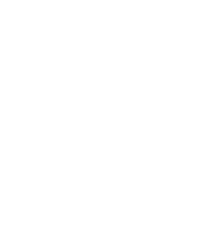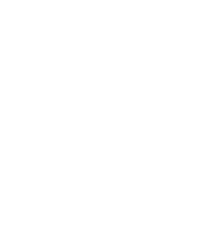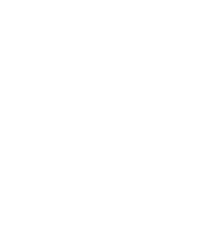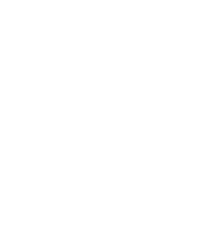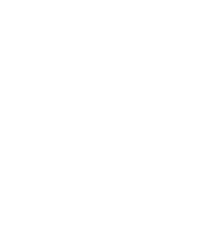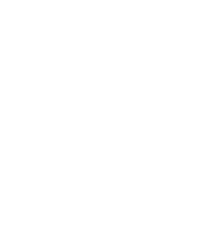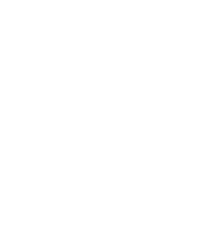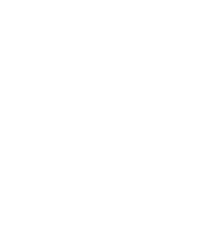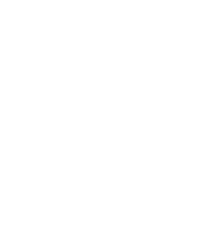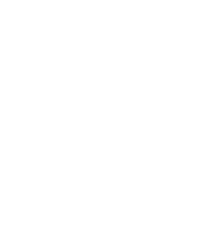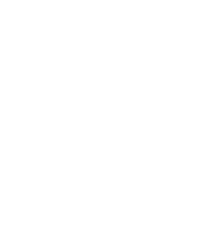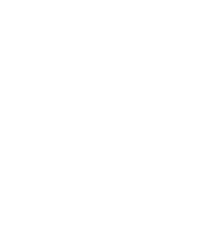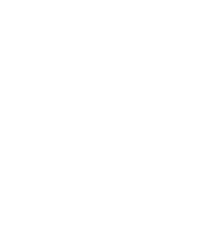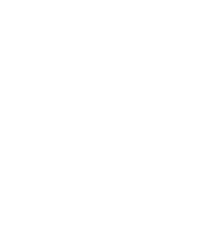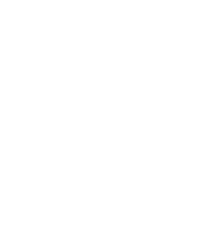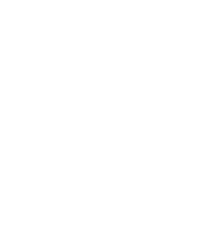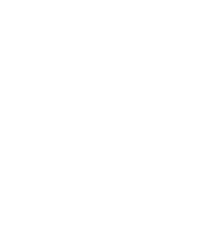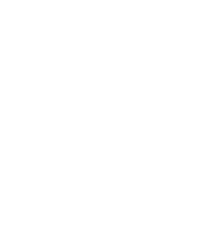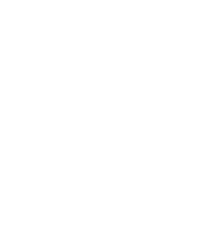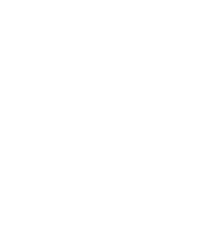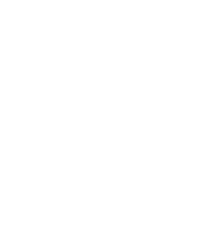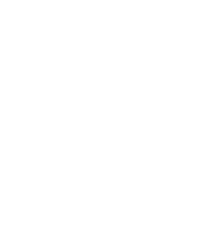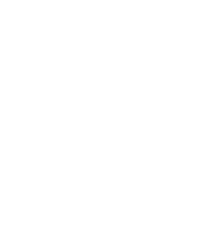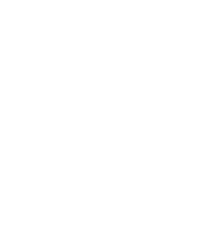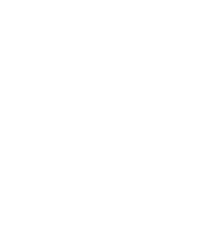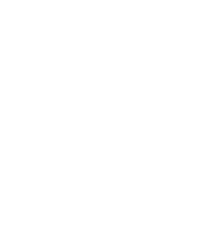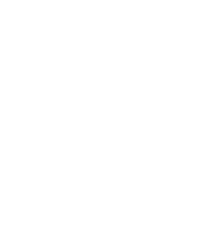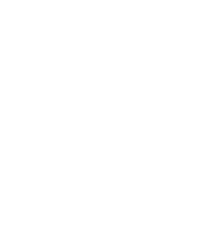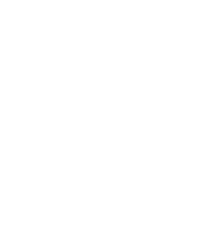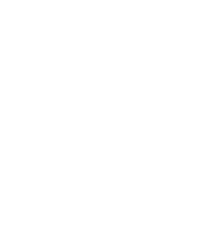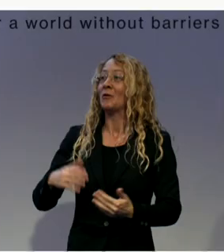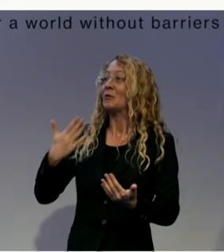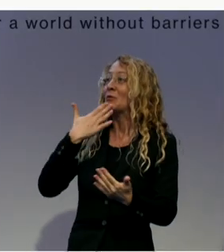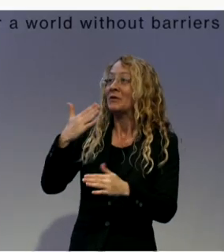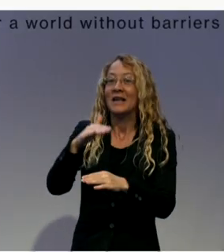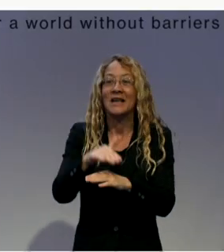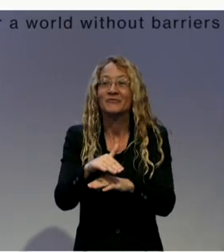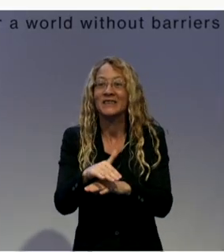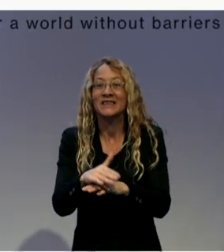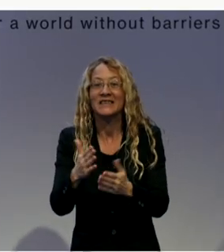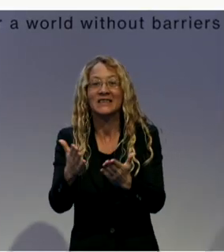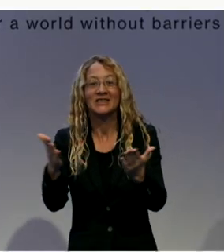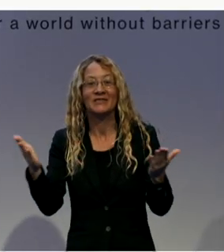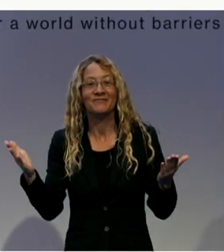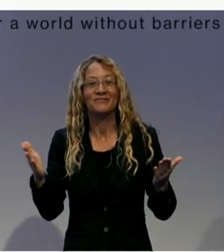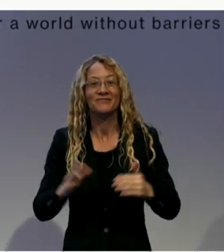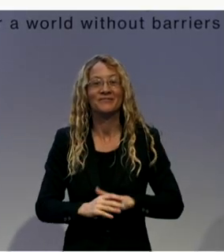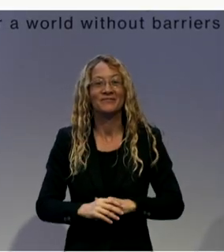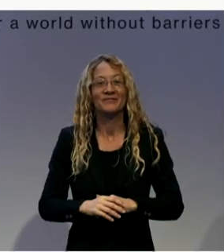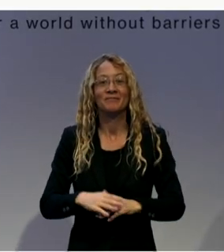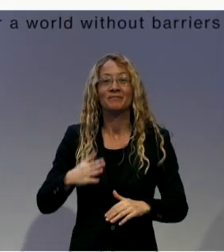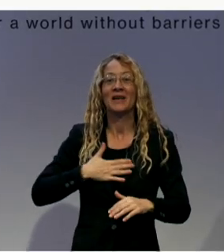Good afternoon, ladies and gentlemen. My name is Johanna Mank.